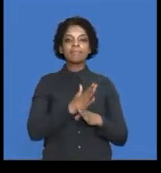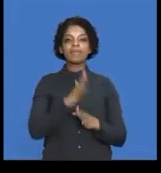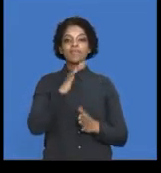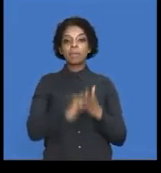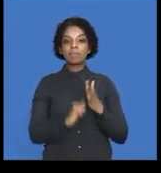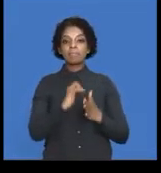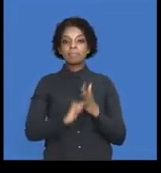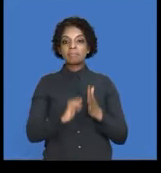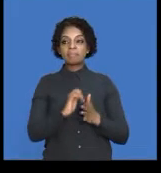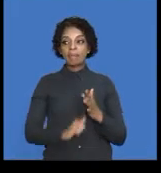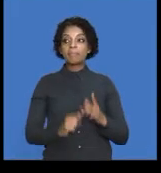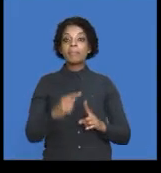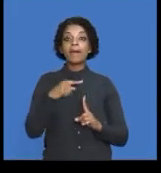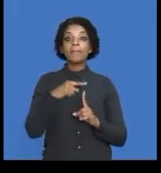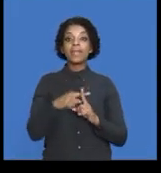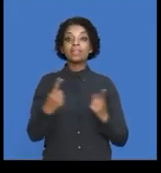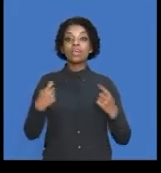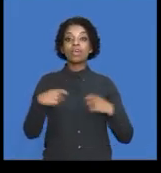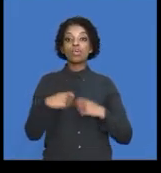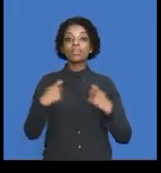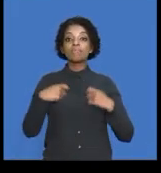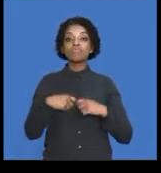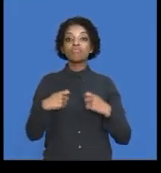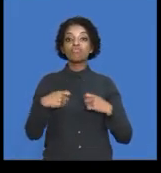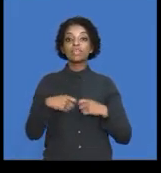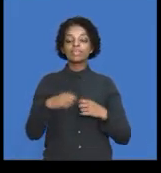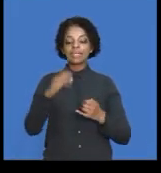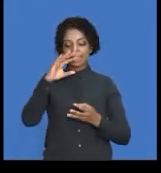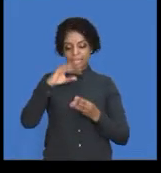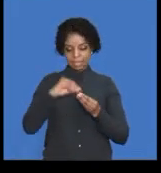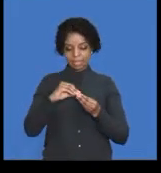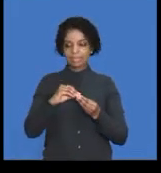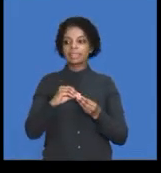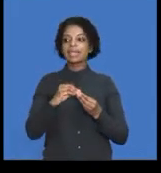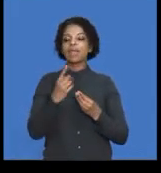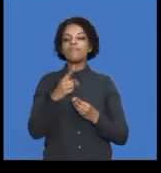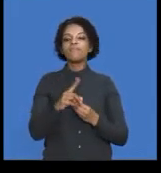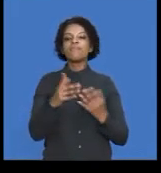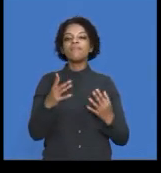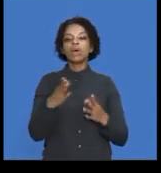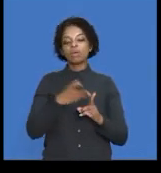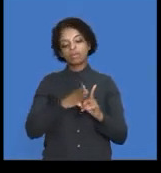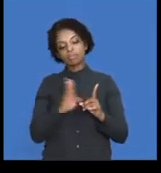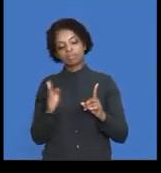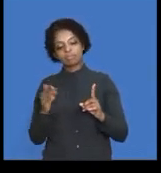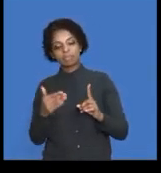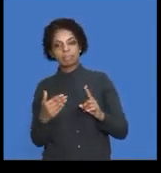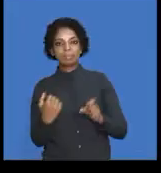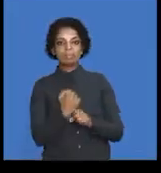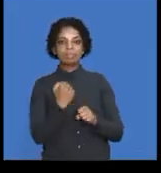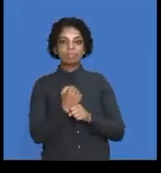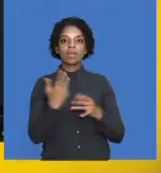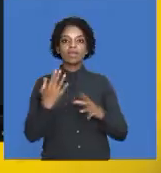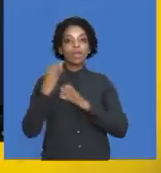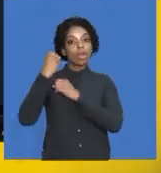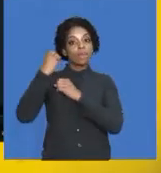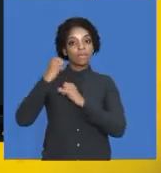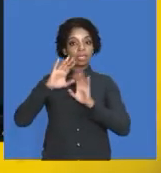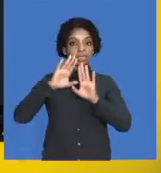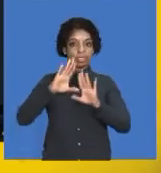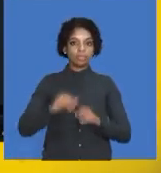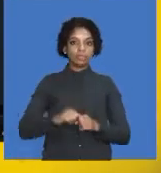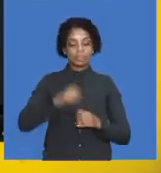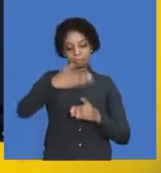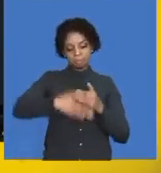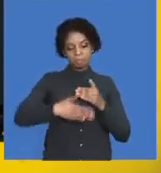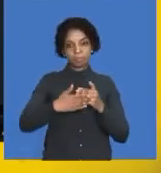to give you your total amount for the indirect labor for your factory. Okay, guys, that's it